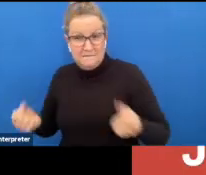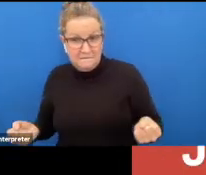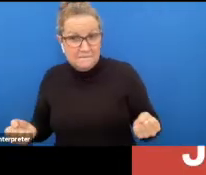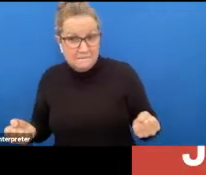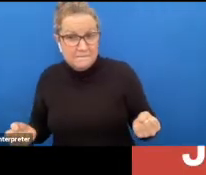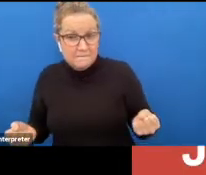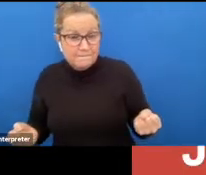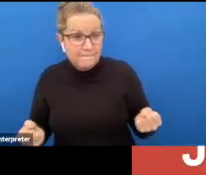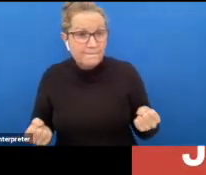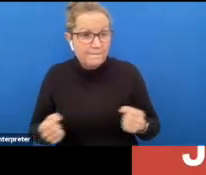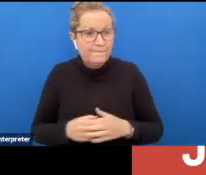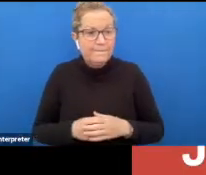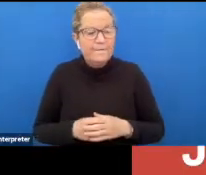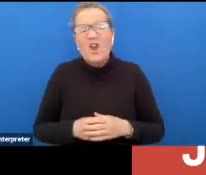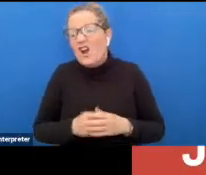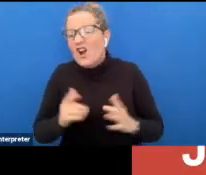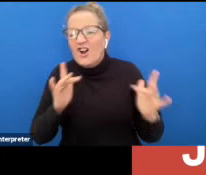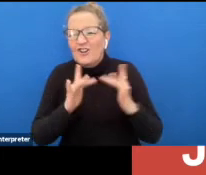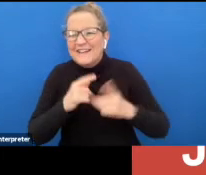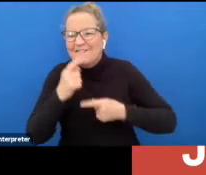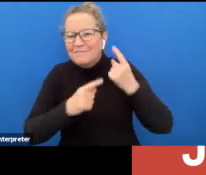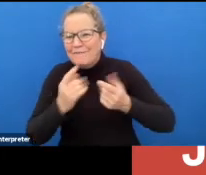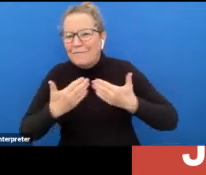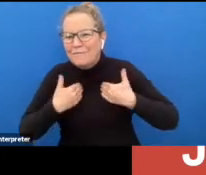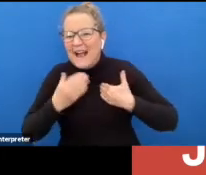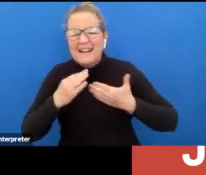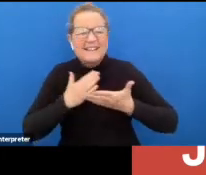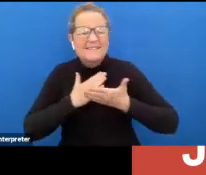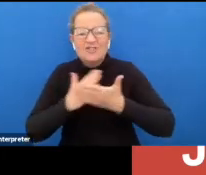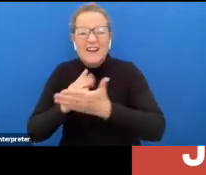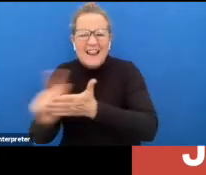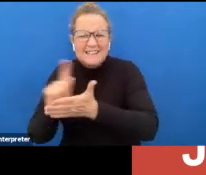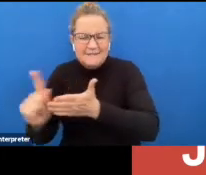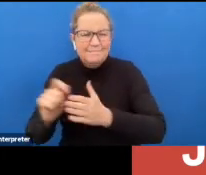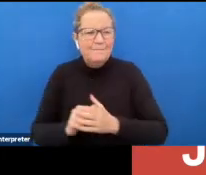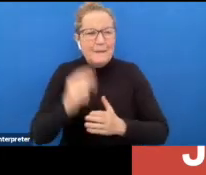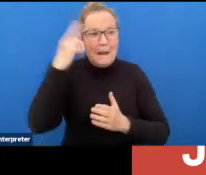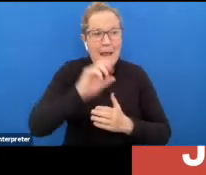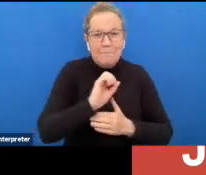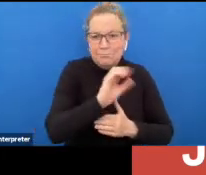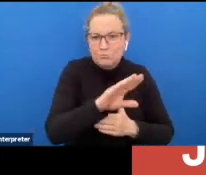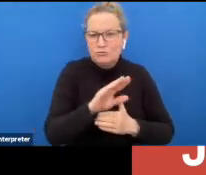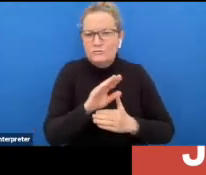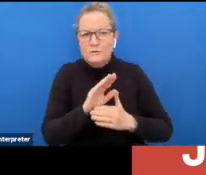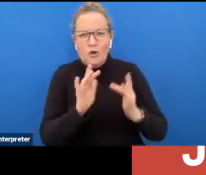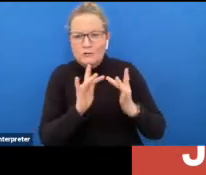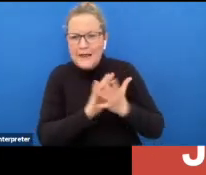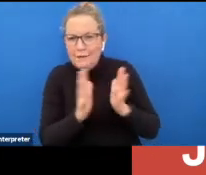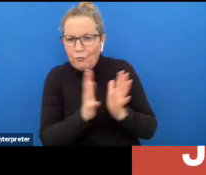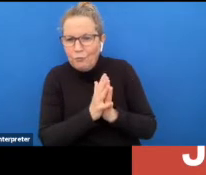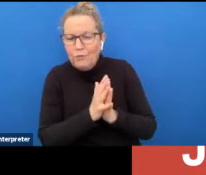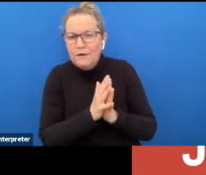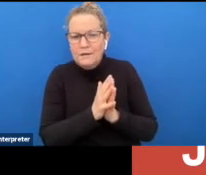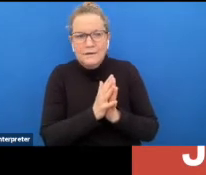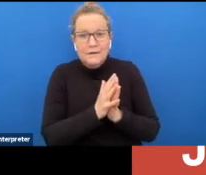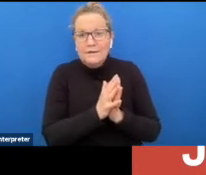i'll just have contact details if you i can share these around later if you like but um i'll put my name and details in the chat so feel free to